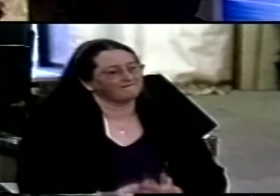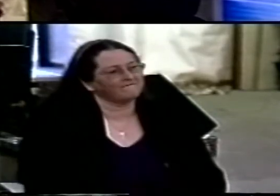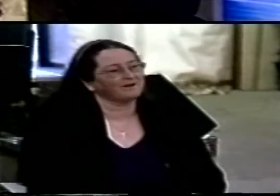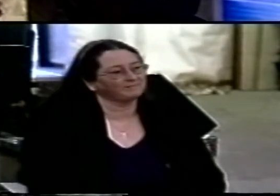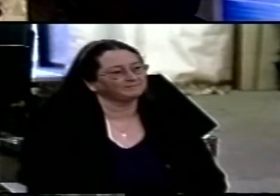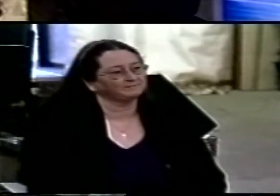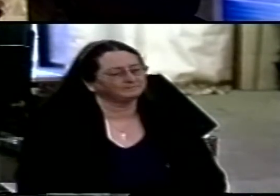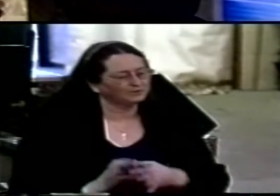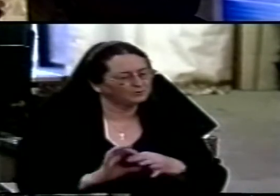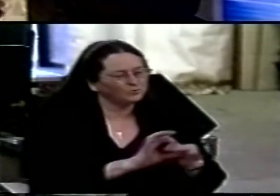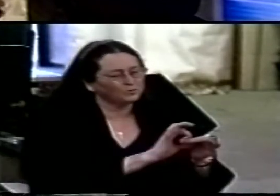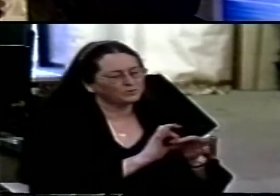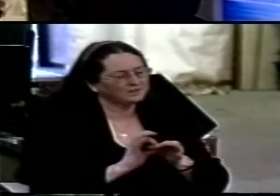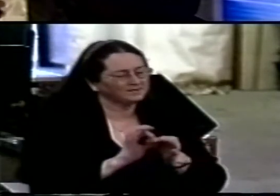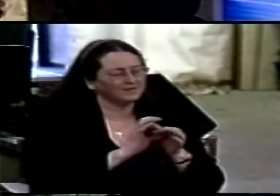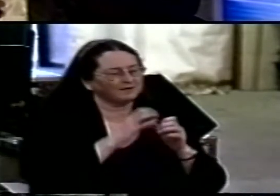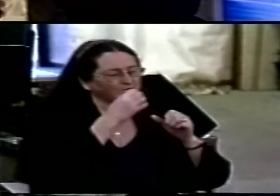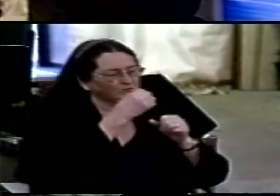may be